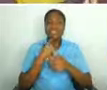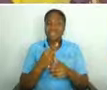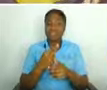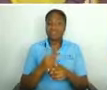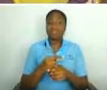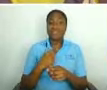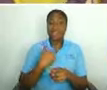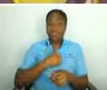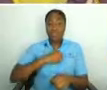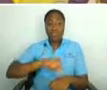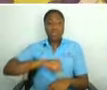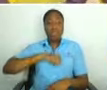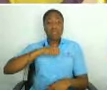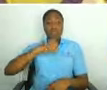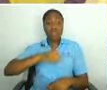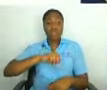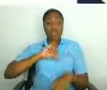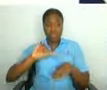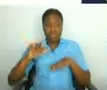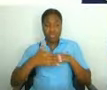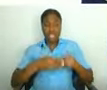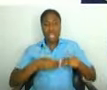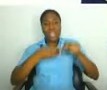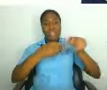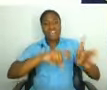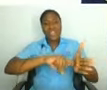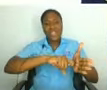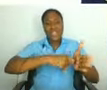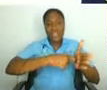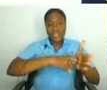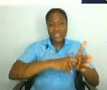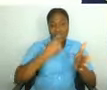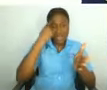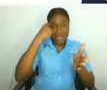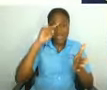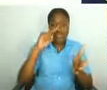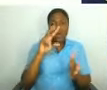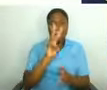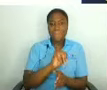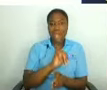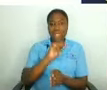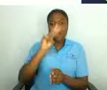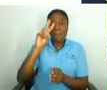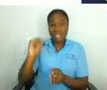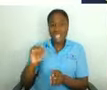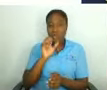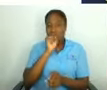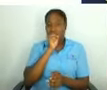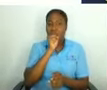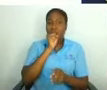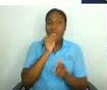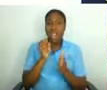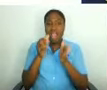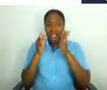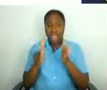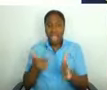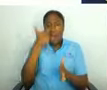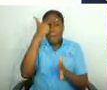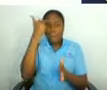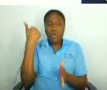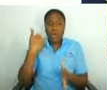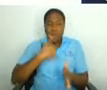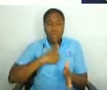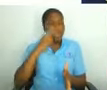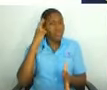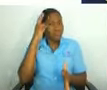presents the keys of the city of Kingston to Mashaal Jesus Montano in recognition of his sterling,